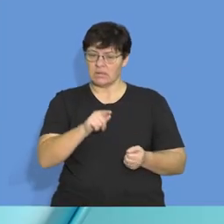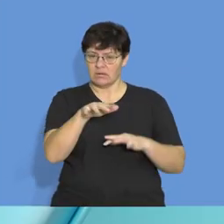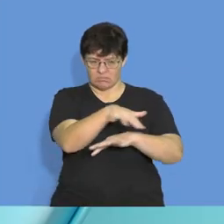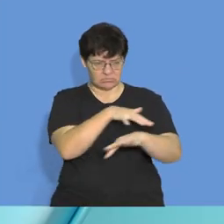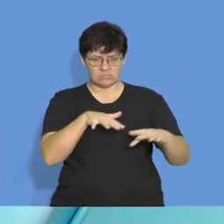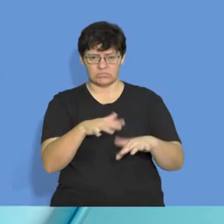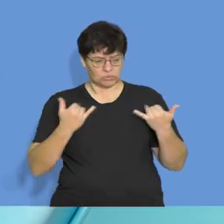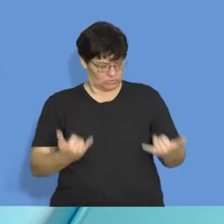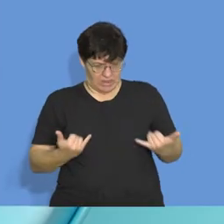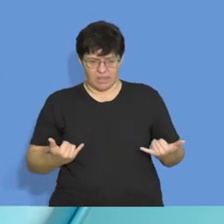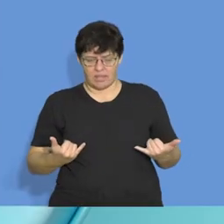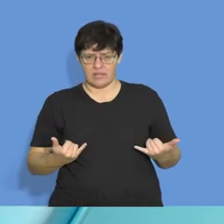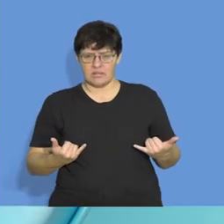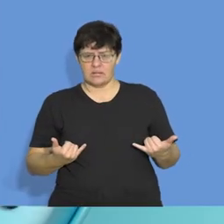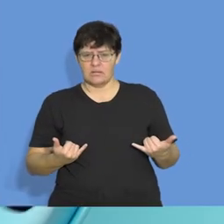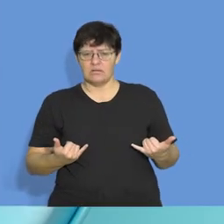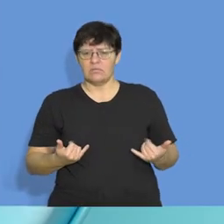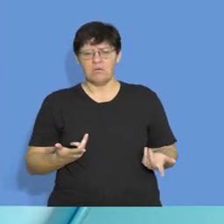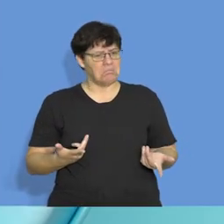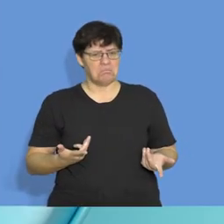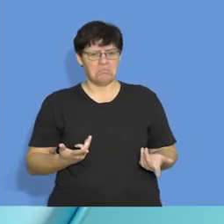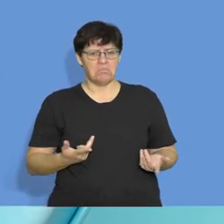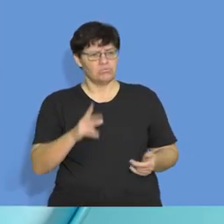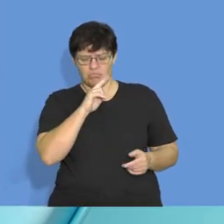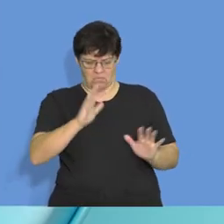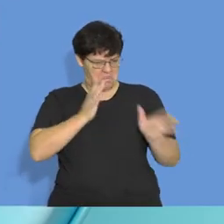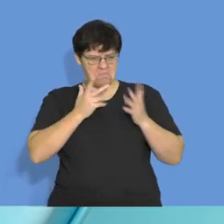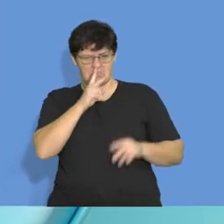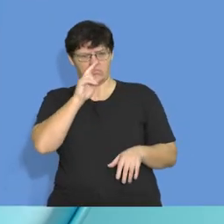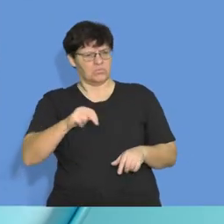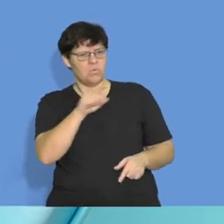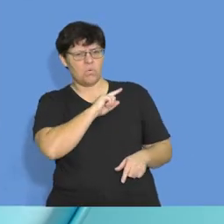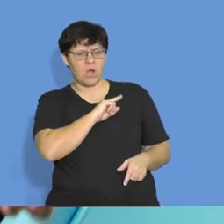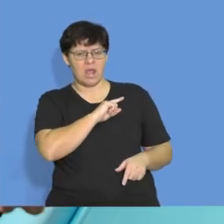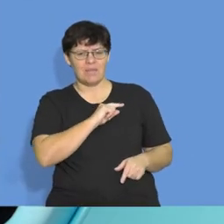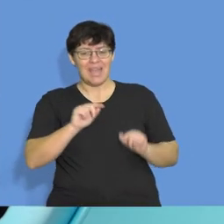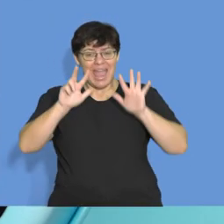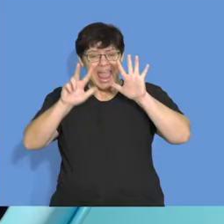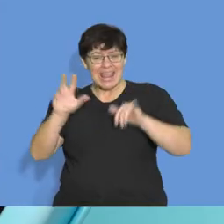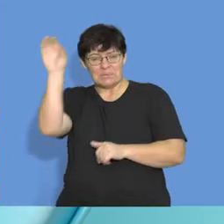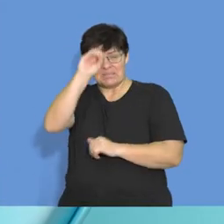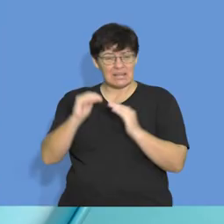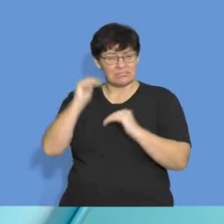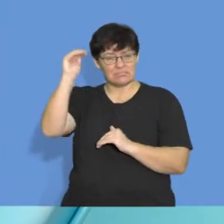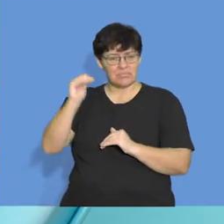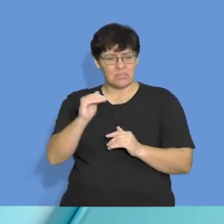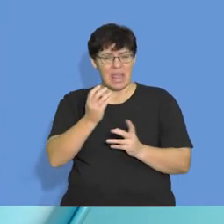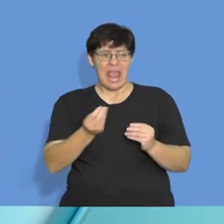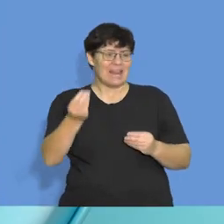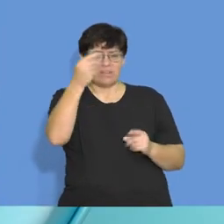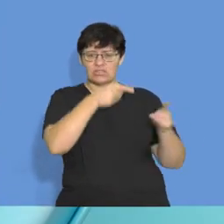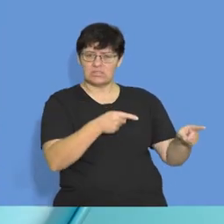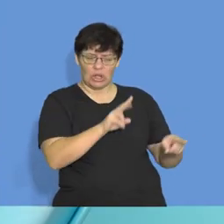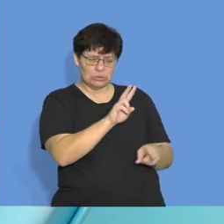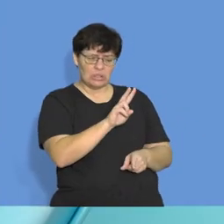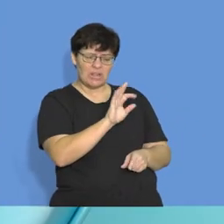under today's conditions, my answer would obviously be no, because if you're getting an 8% increase and inflation is hovering at